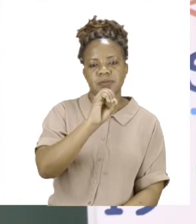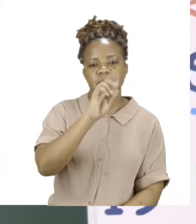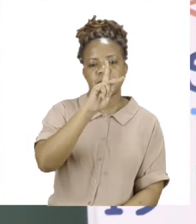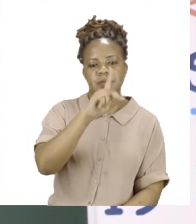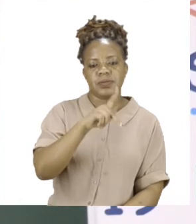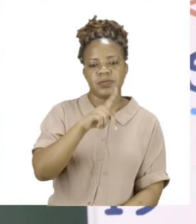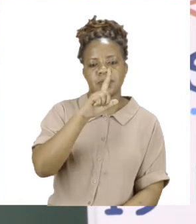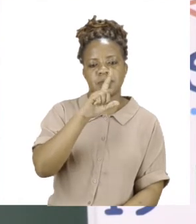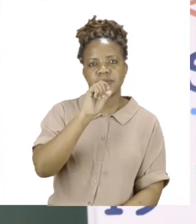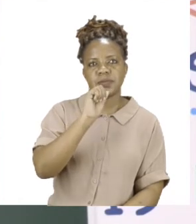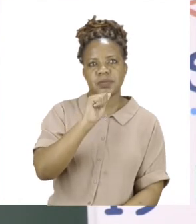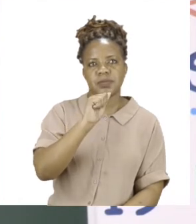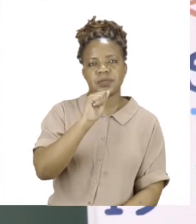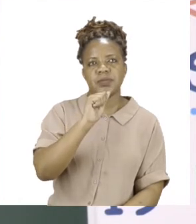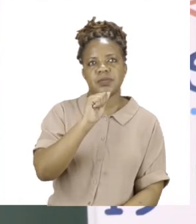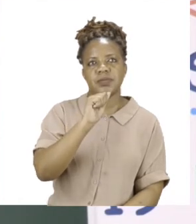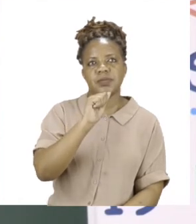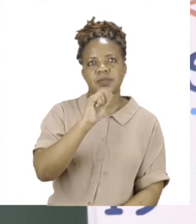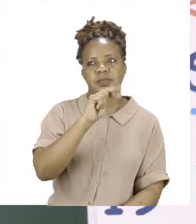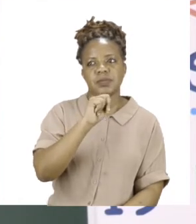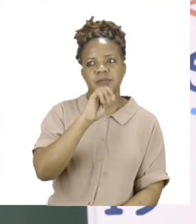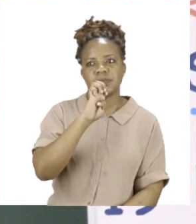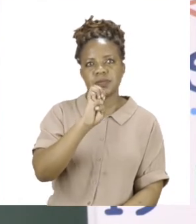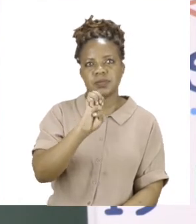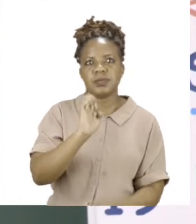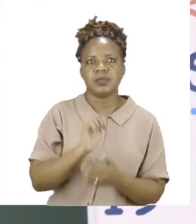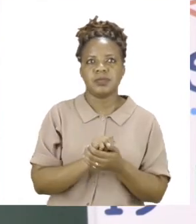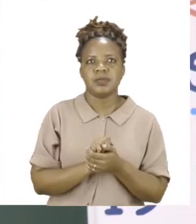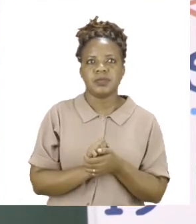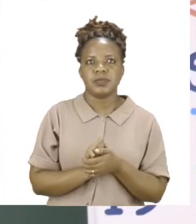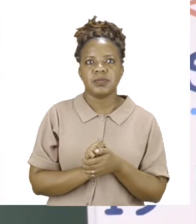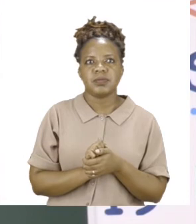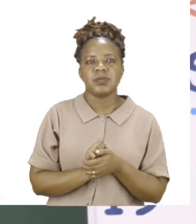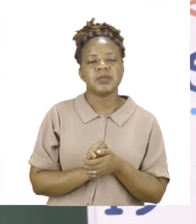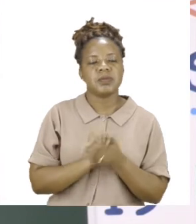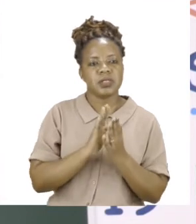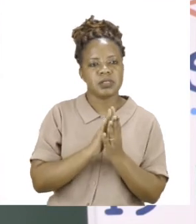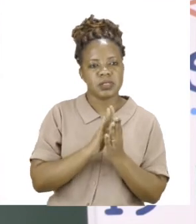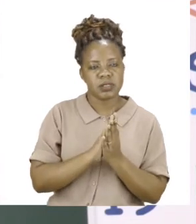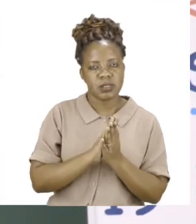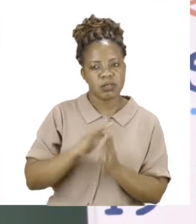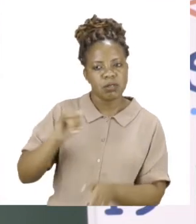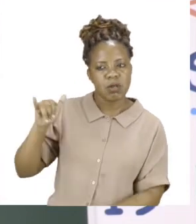aeroplane, make sure that you are spelling it correctly.